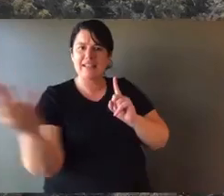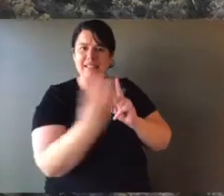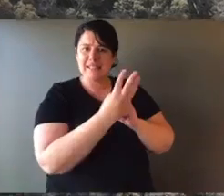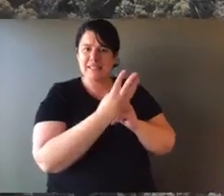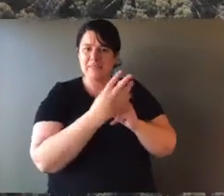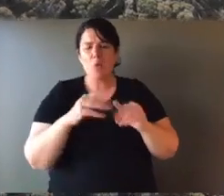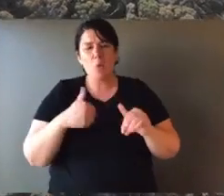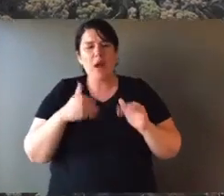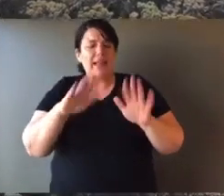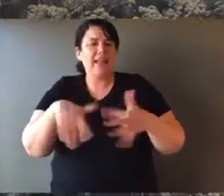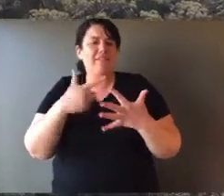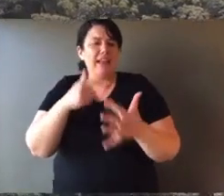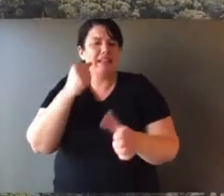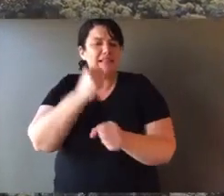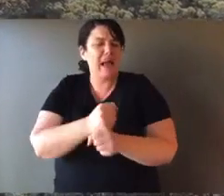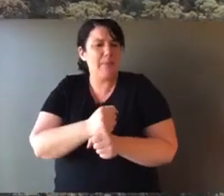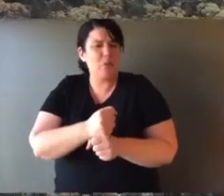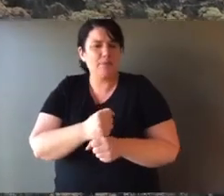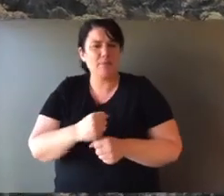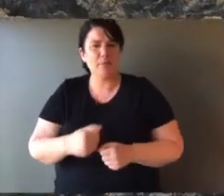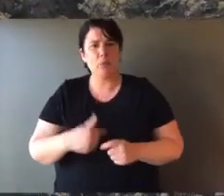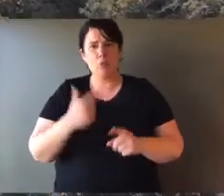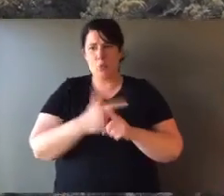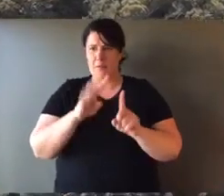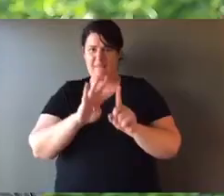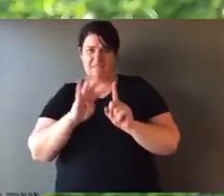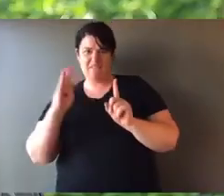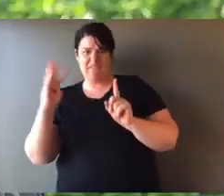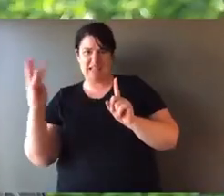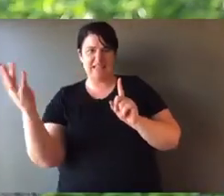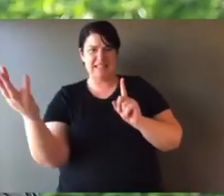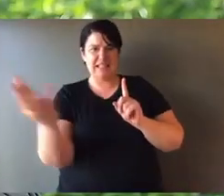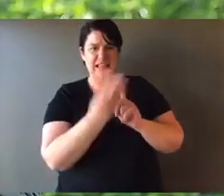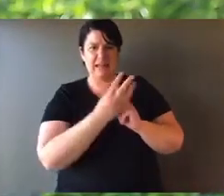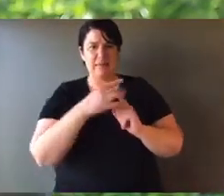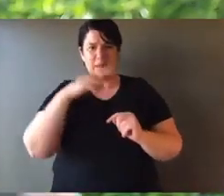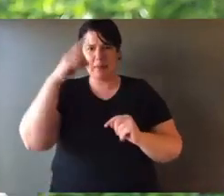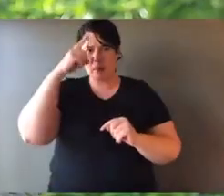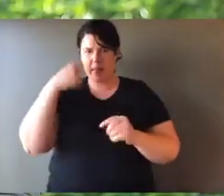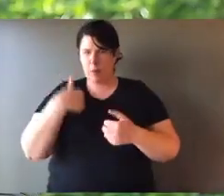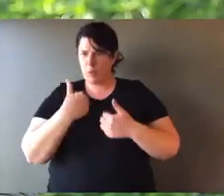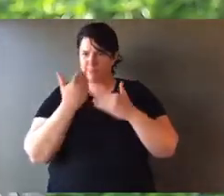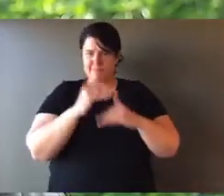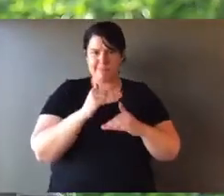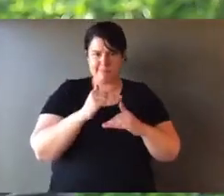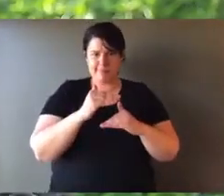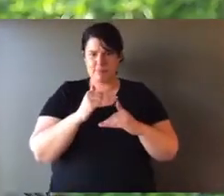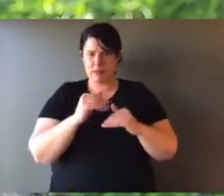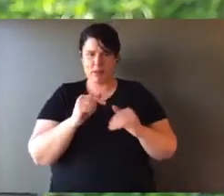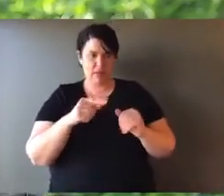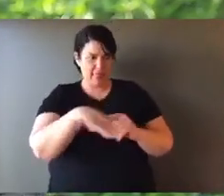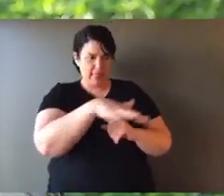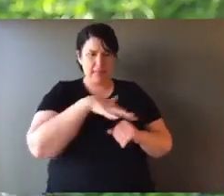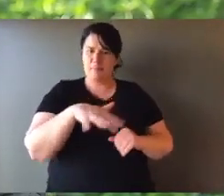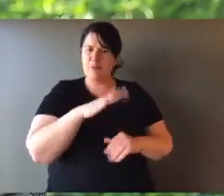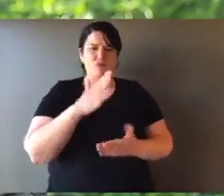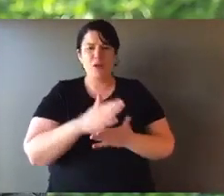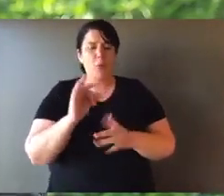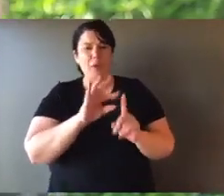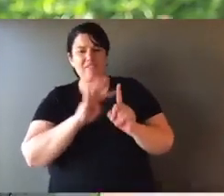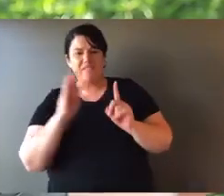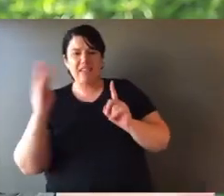And I just want to go through a bit of an exercise. When we say fencing, a lot of people think captivity.